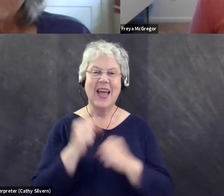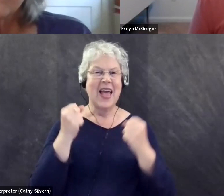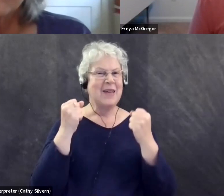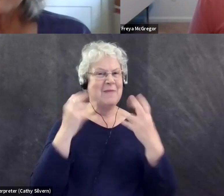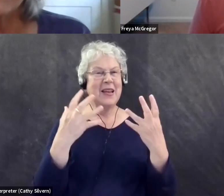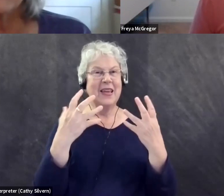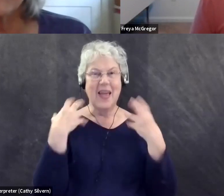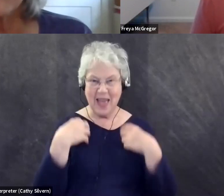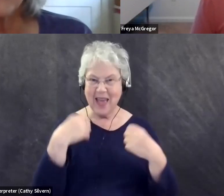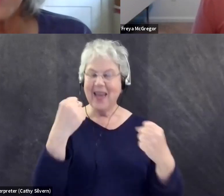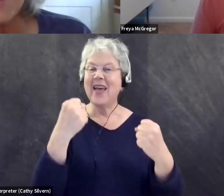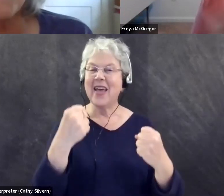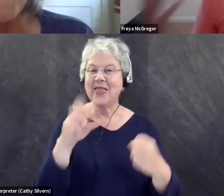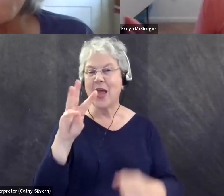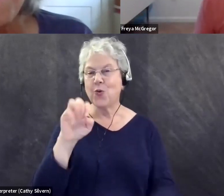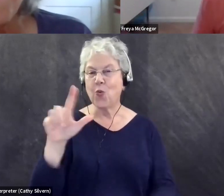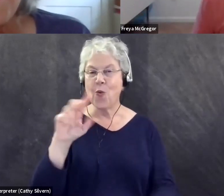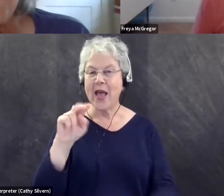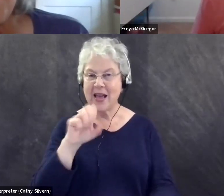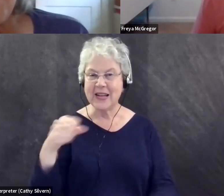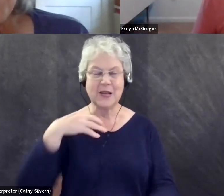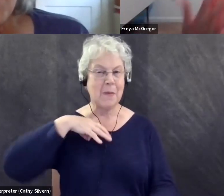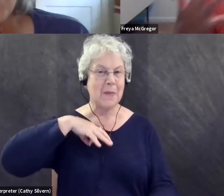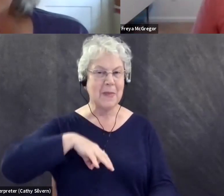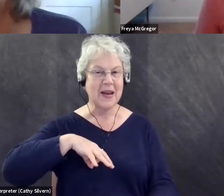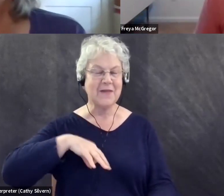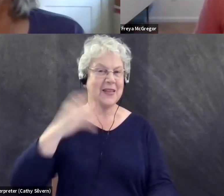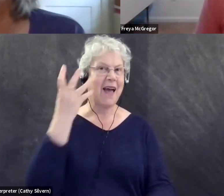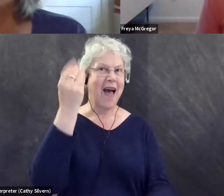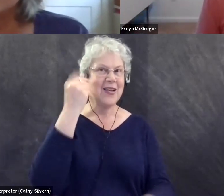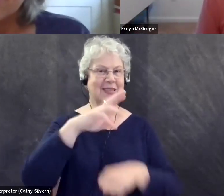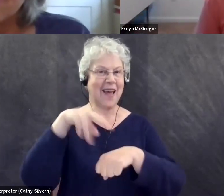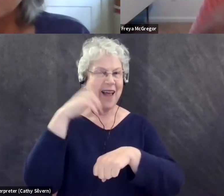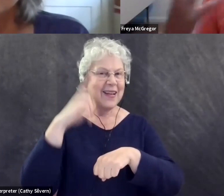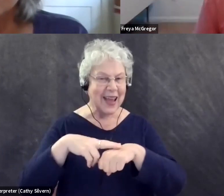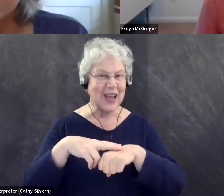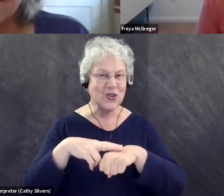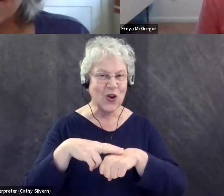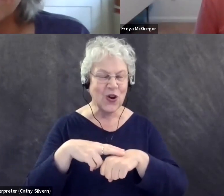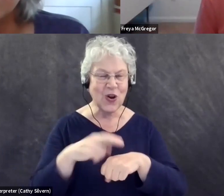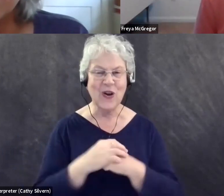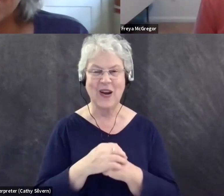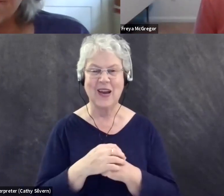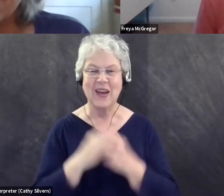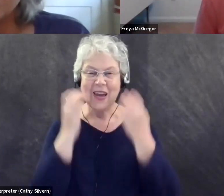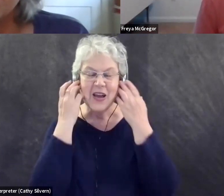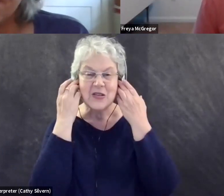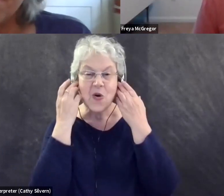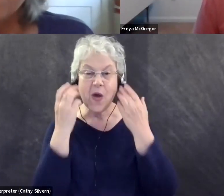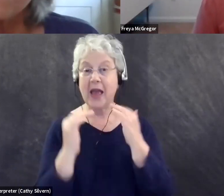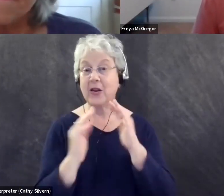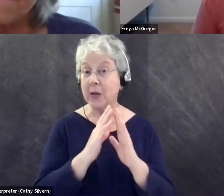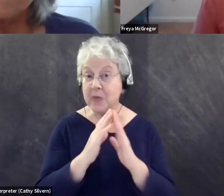benefits of spending time in nature and the birding community is so cool. you can go to a great birding community near you and,